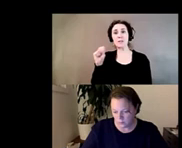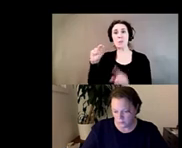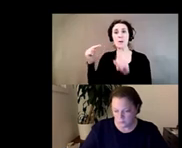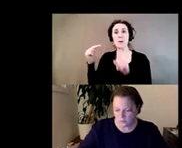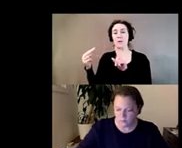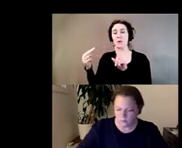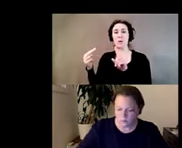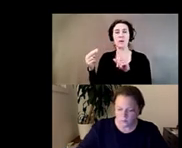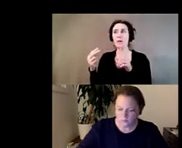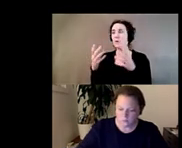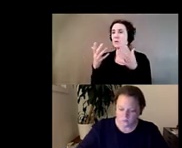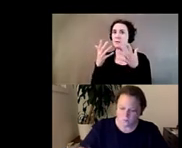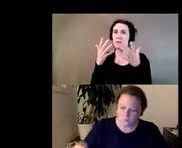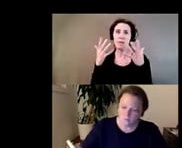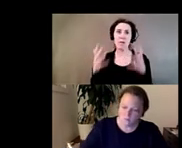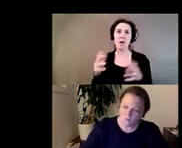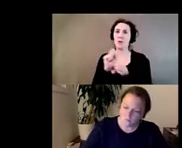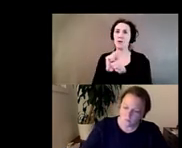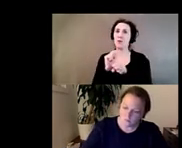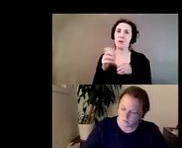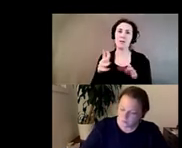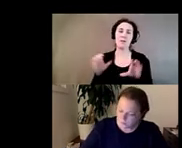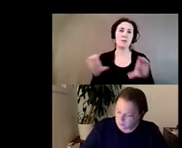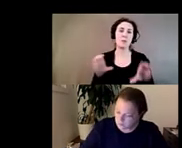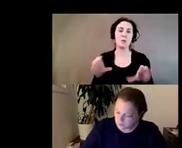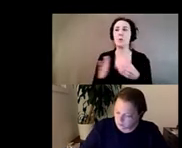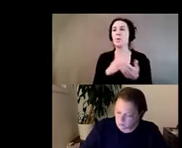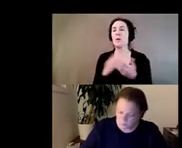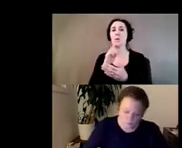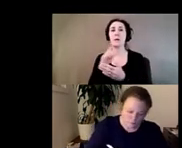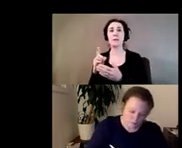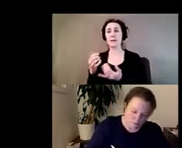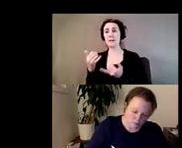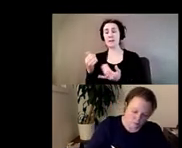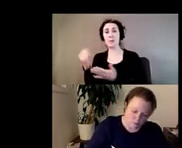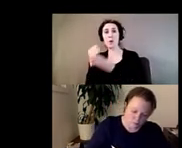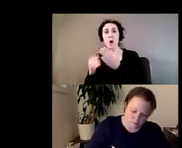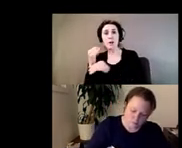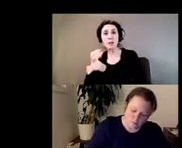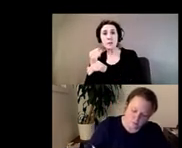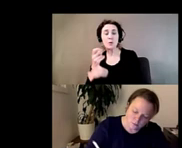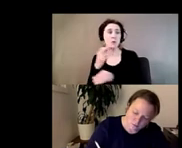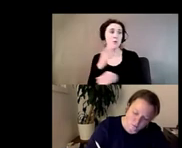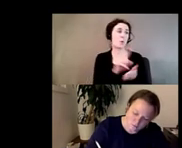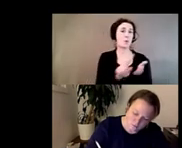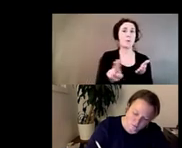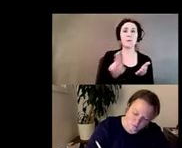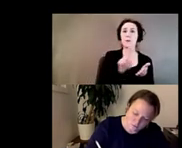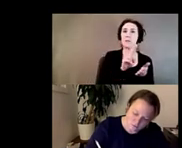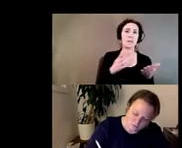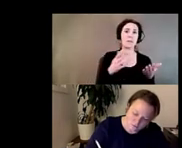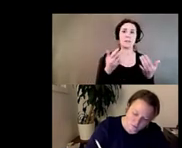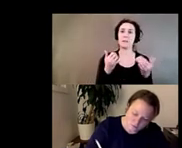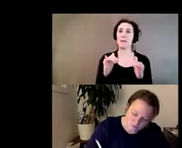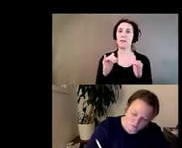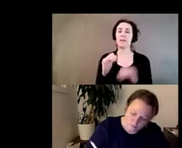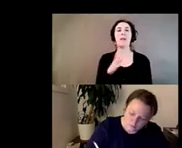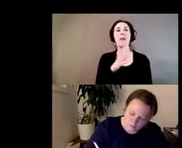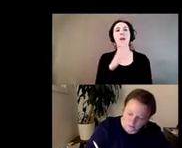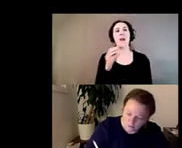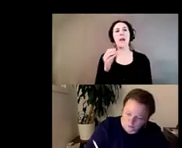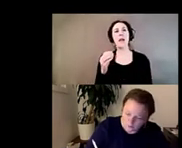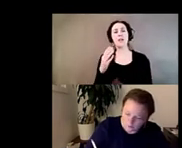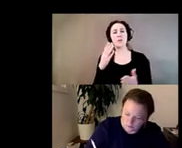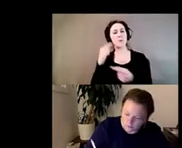whether it's a university or contemporary art institution and that might call into question whether the viral strategy of Felix